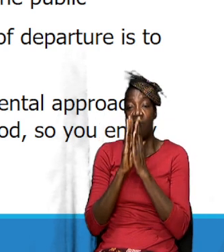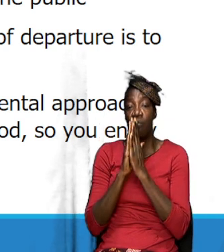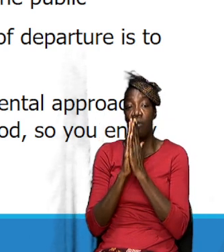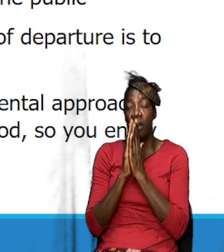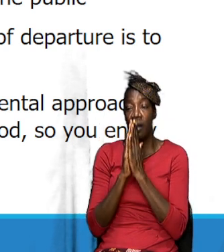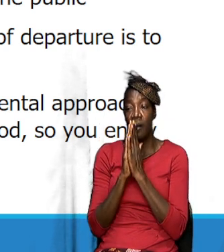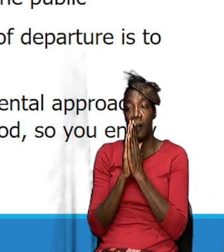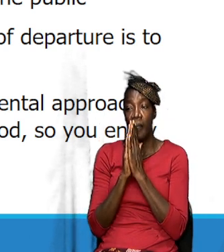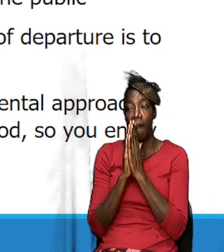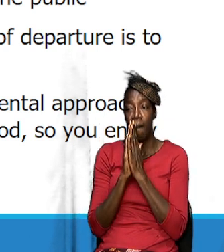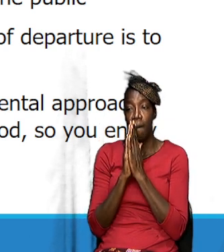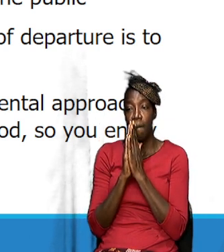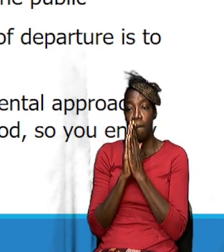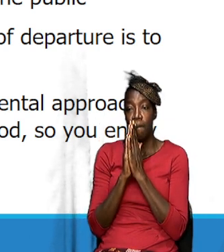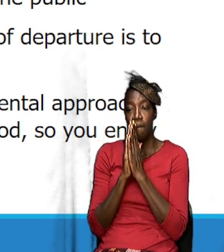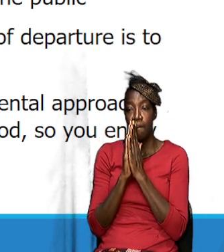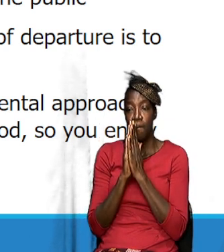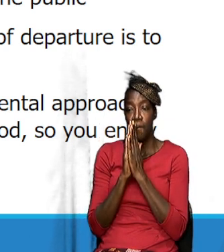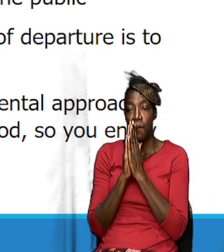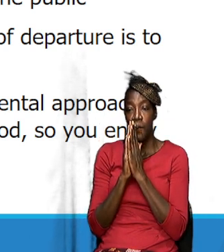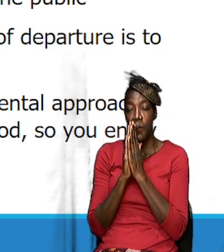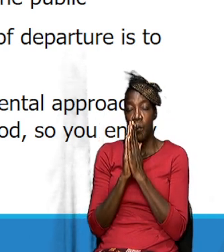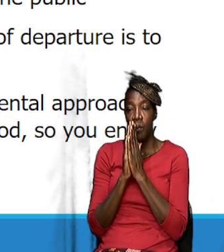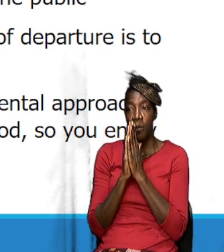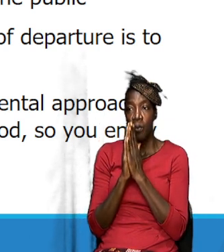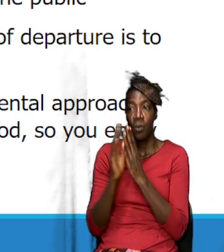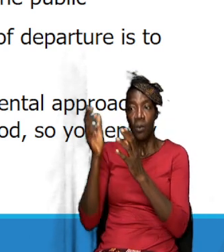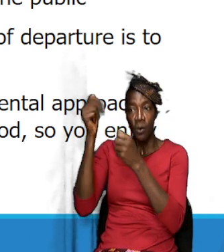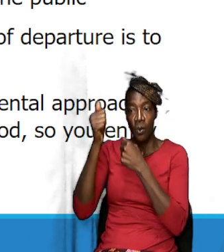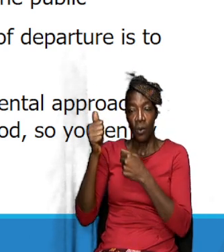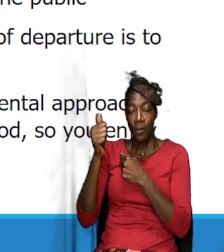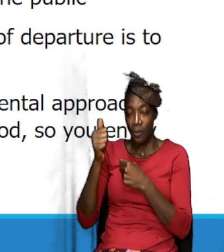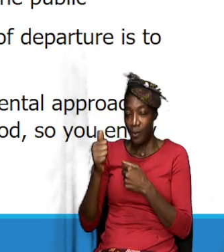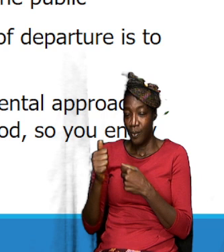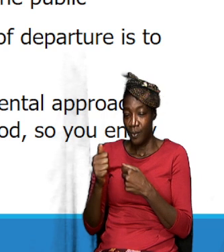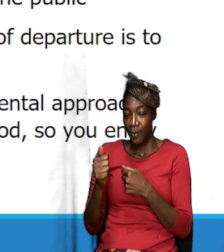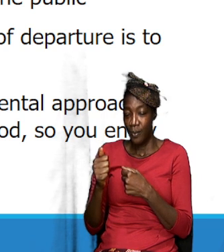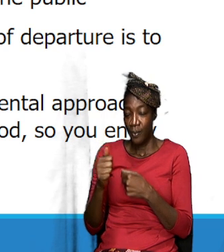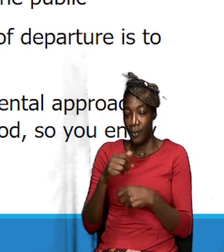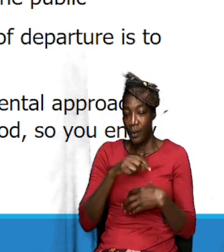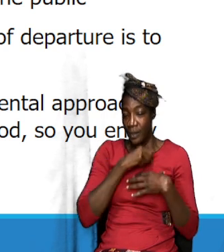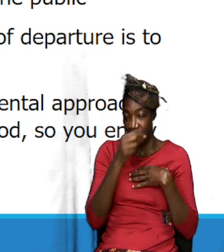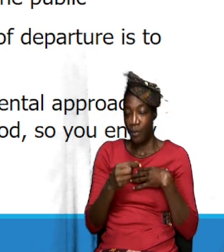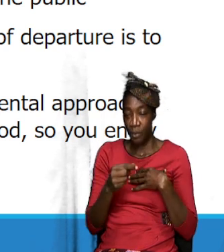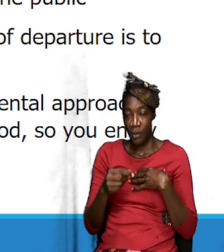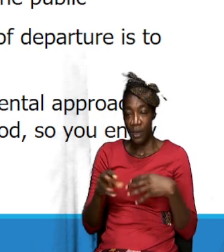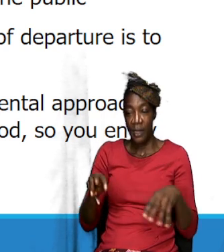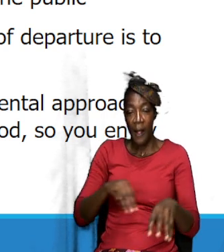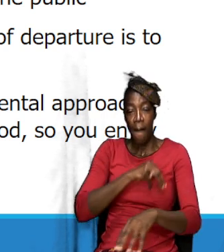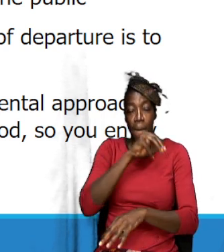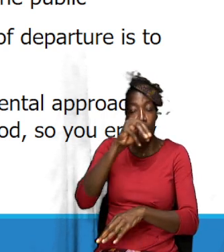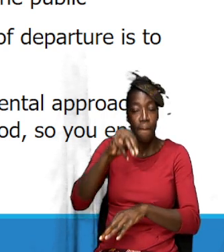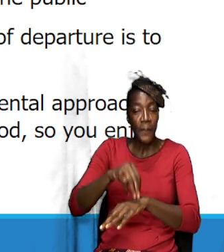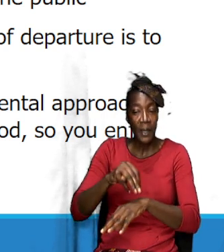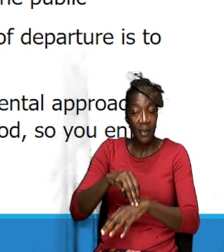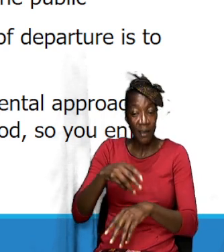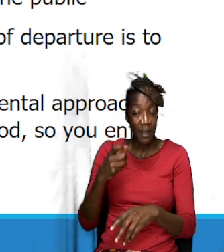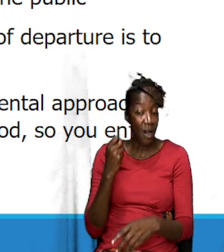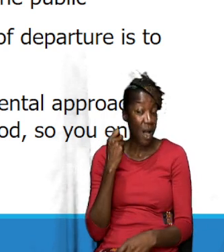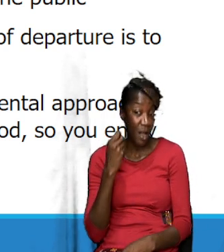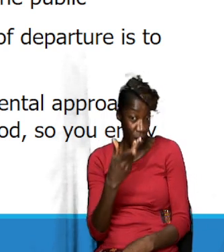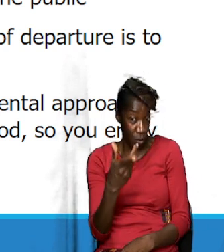I want you to get it, but I hope the spirit will just minister. I get what I'm saying here. understand?